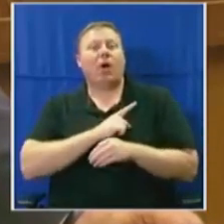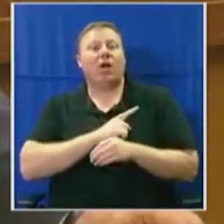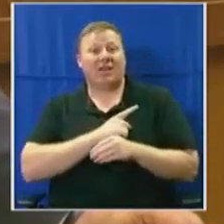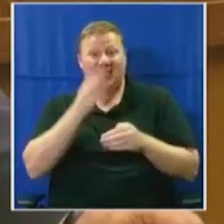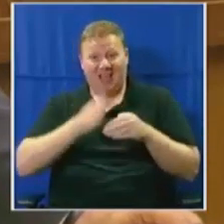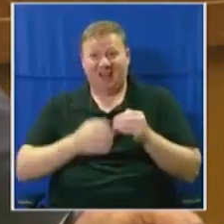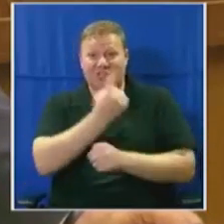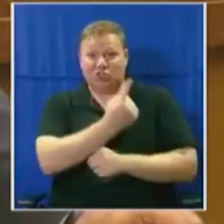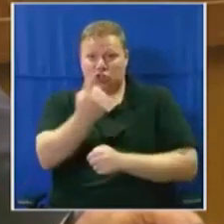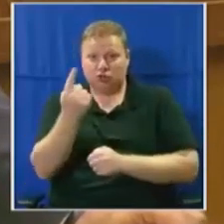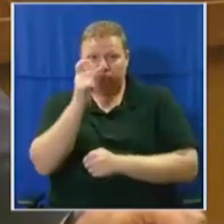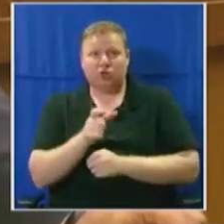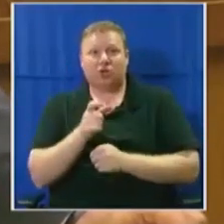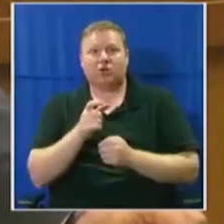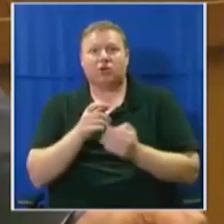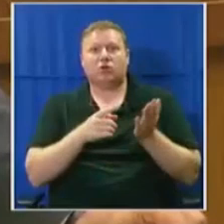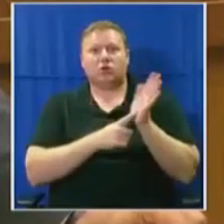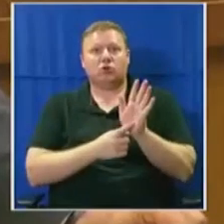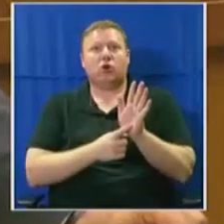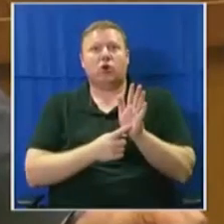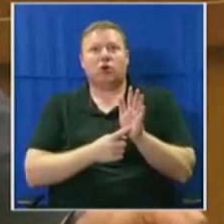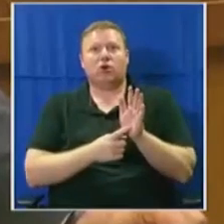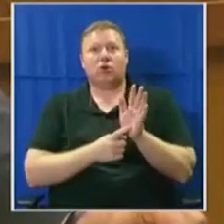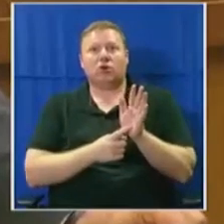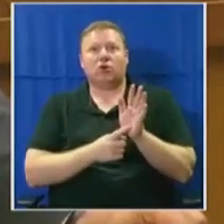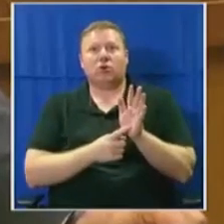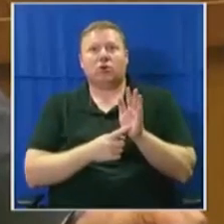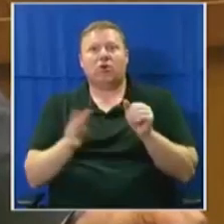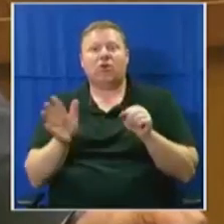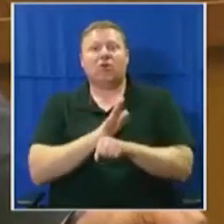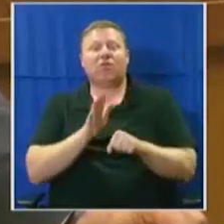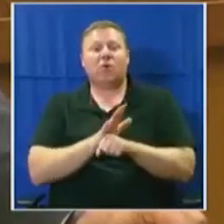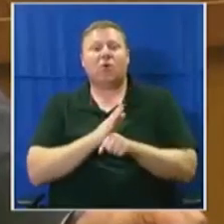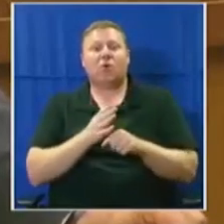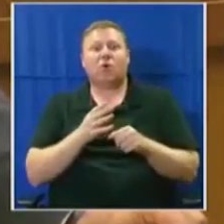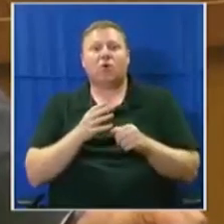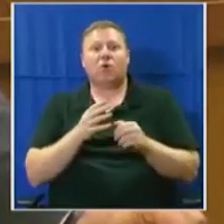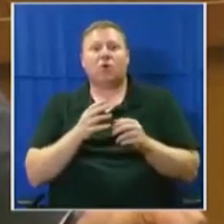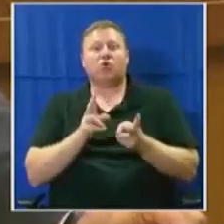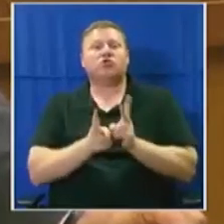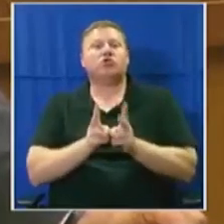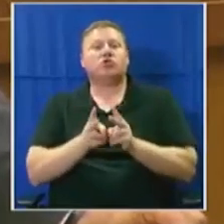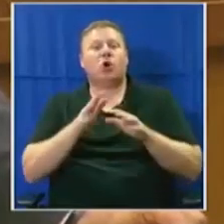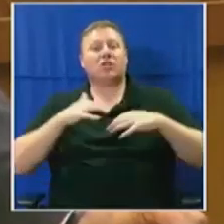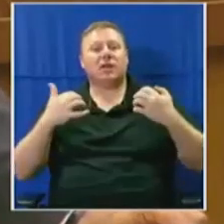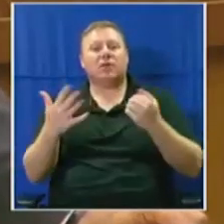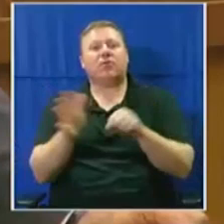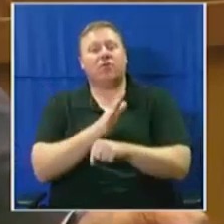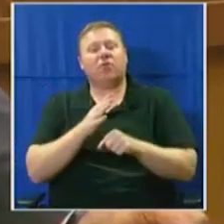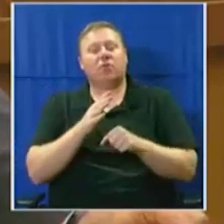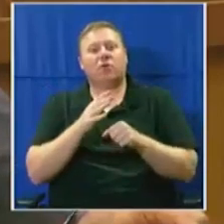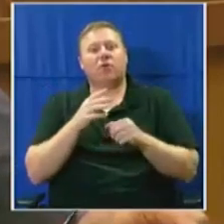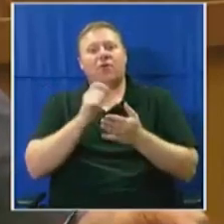represents a full soccer stadium of voters out there that sent us to this place. And we must